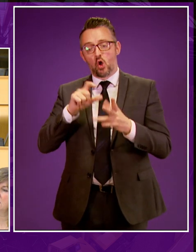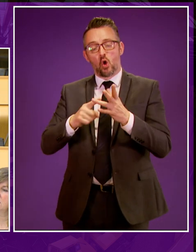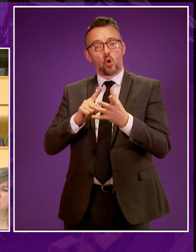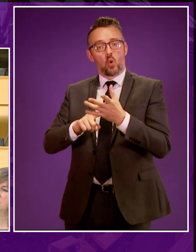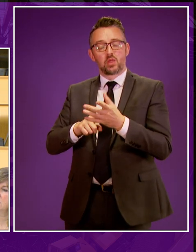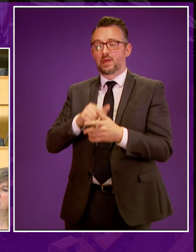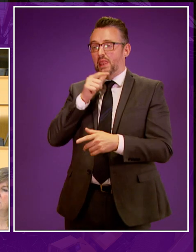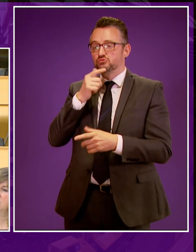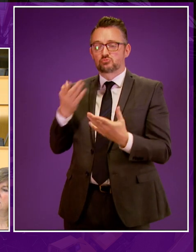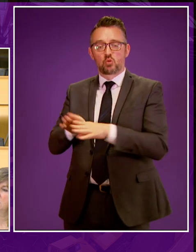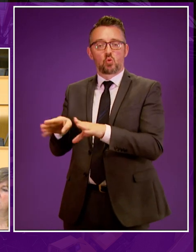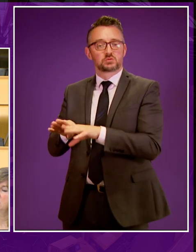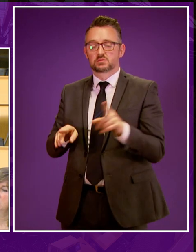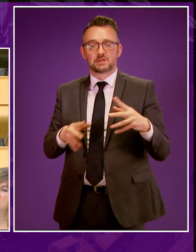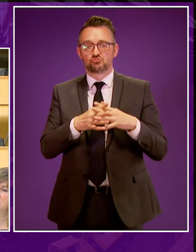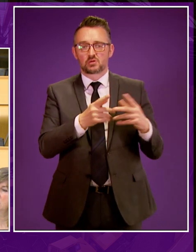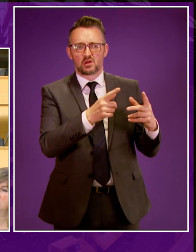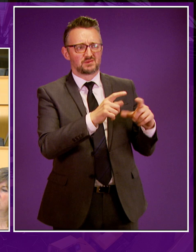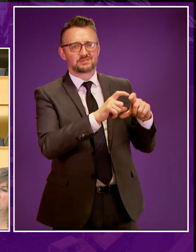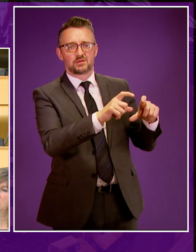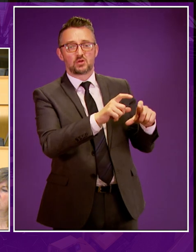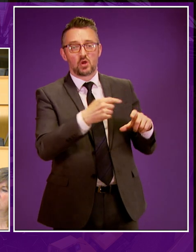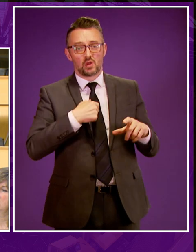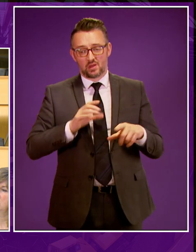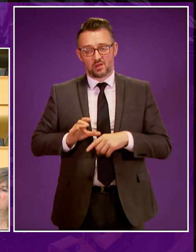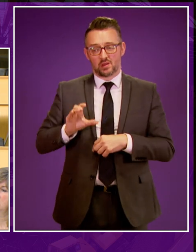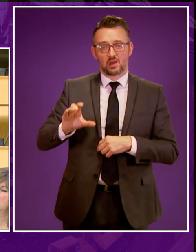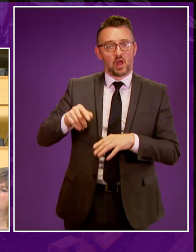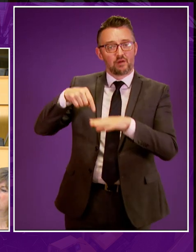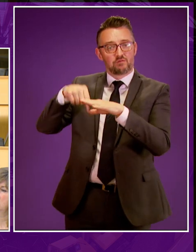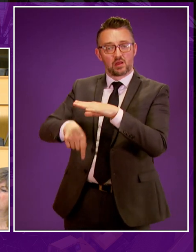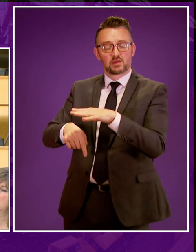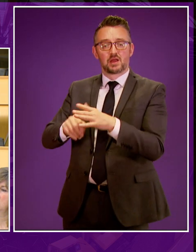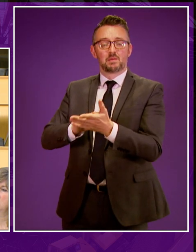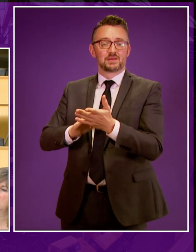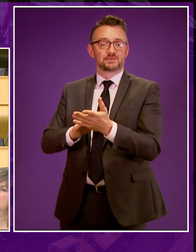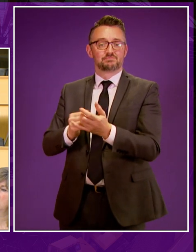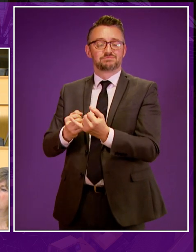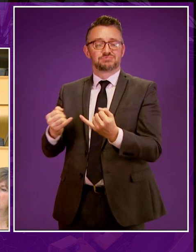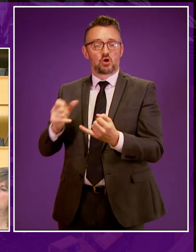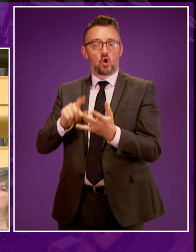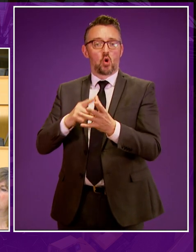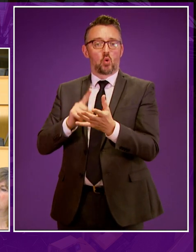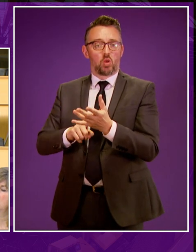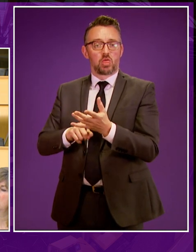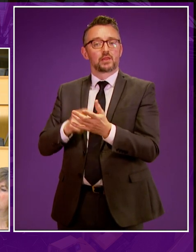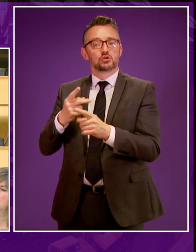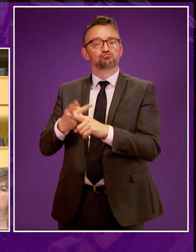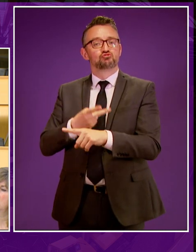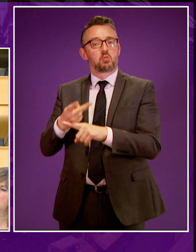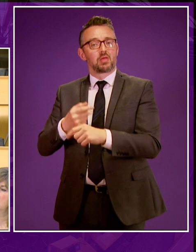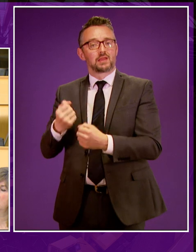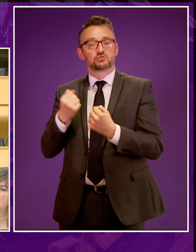coal electricity generation. So investing in fracked gas has the potential to displace not coal, but renewables.